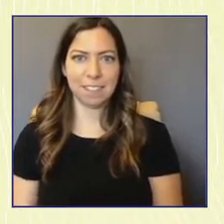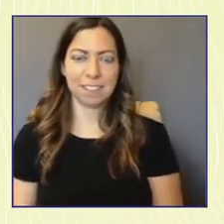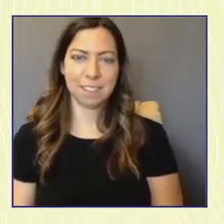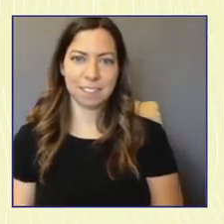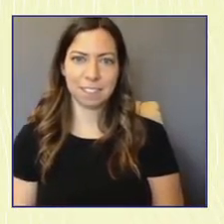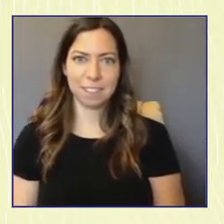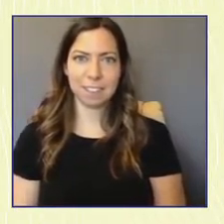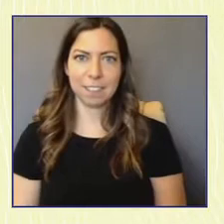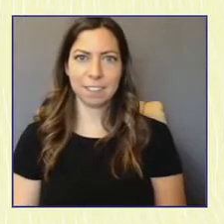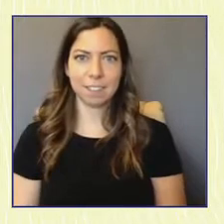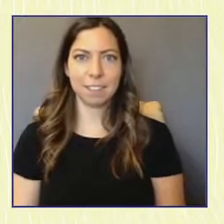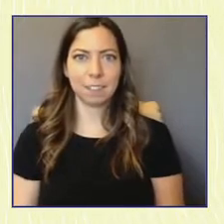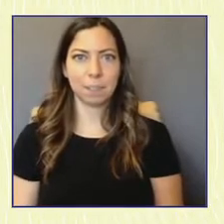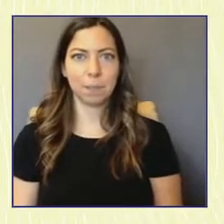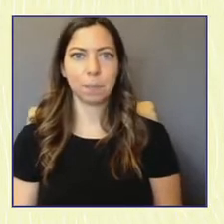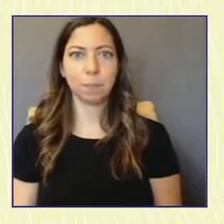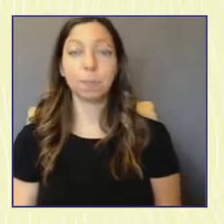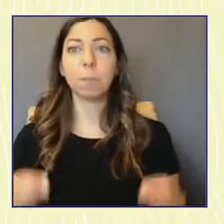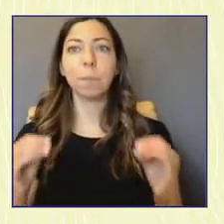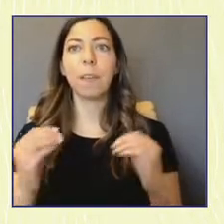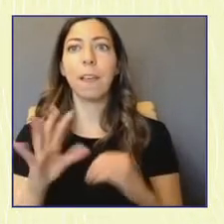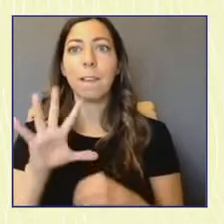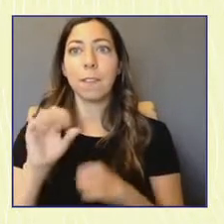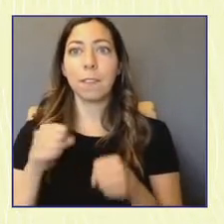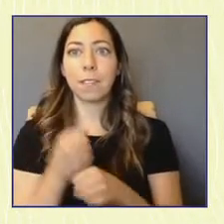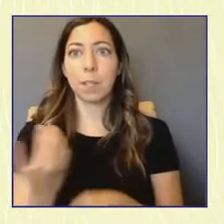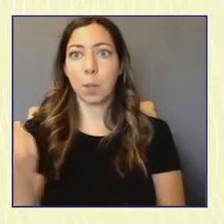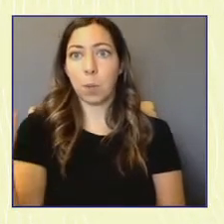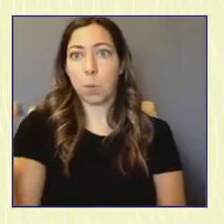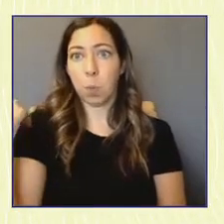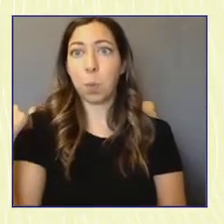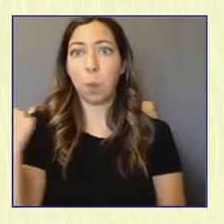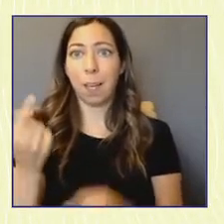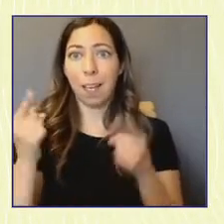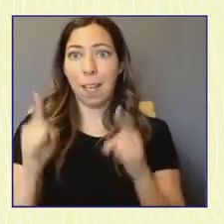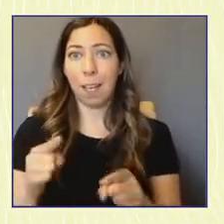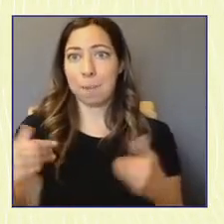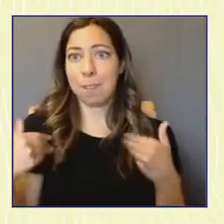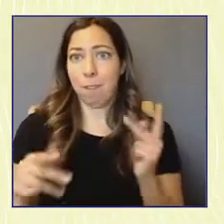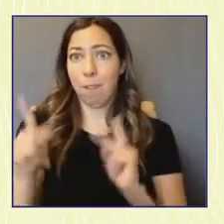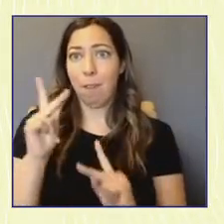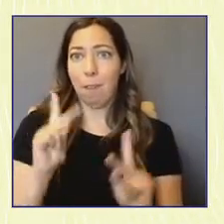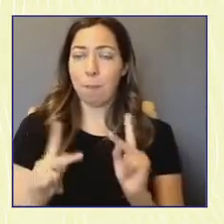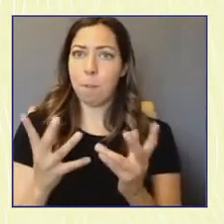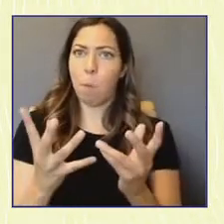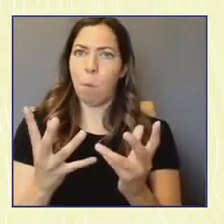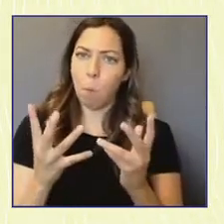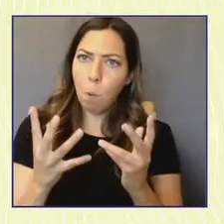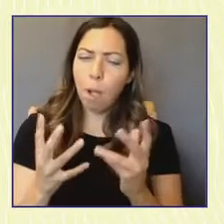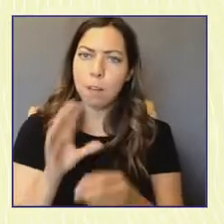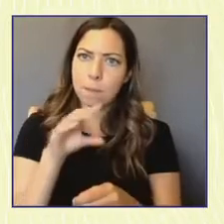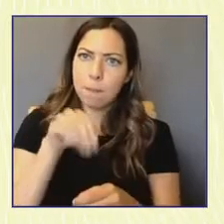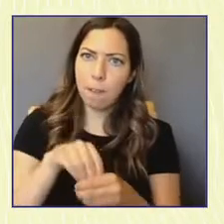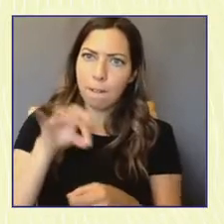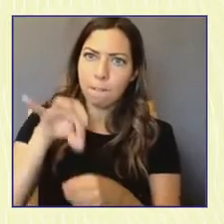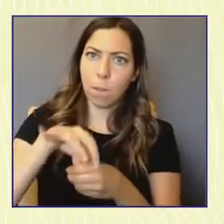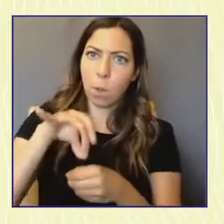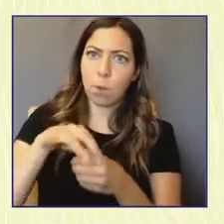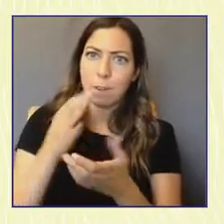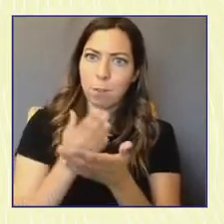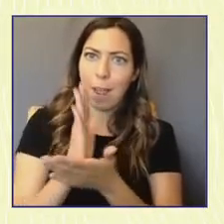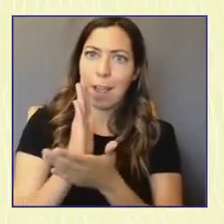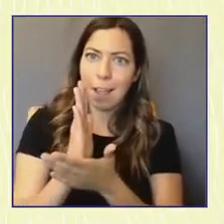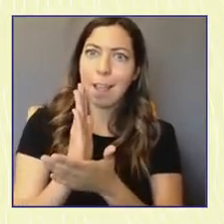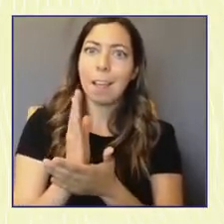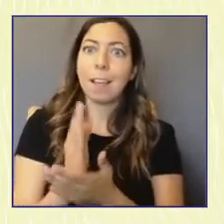More than 50 years ago, young Americans fought to have a seat at the table of democracy. By having the voting age lowered to 18,